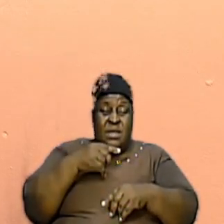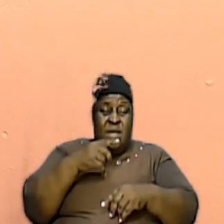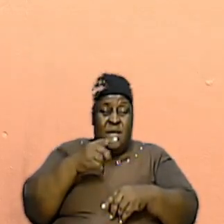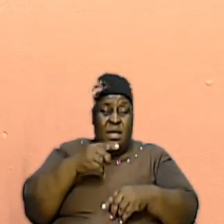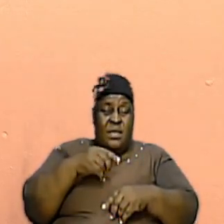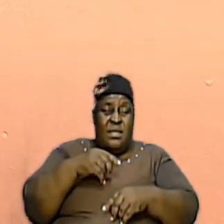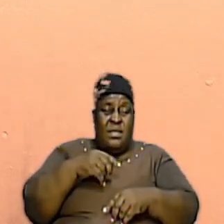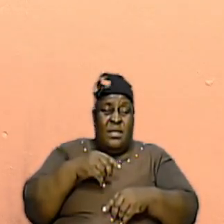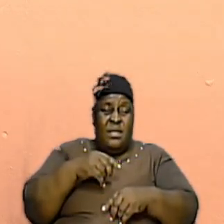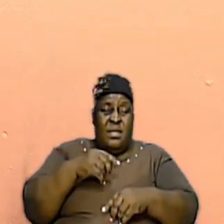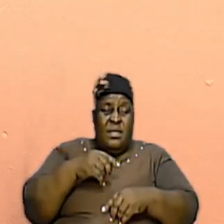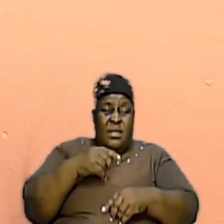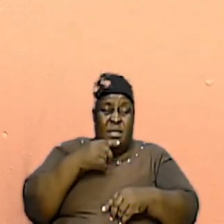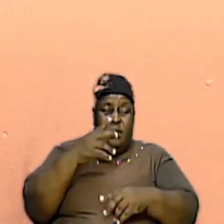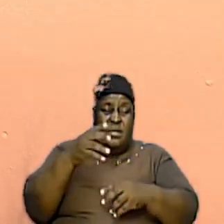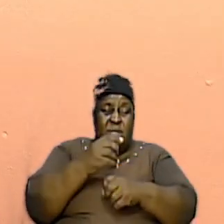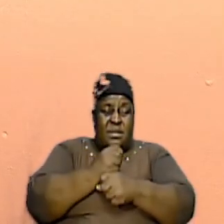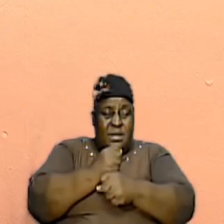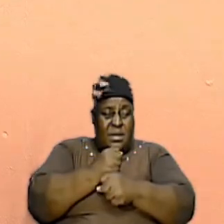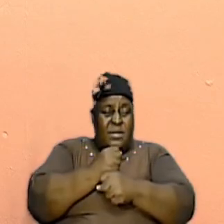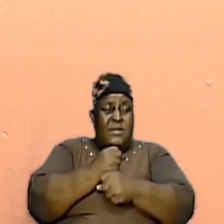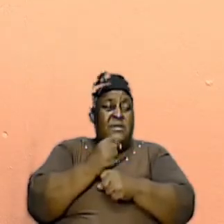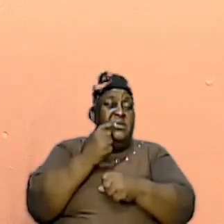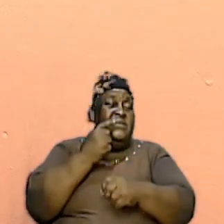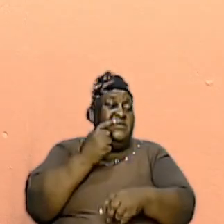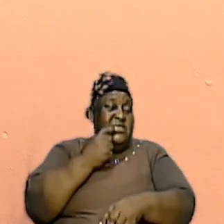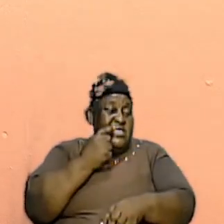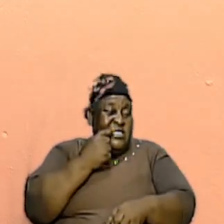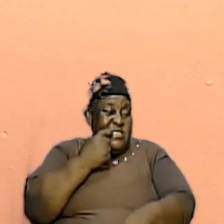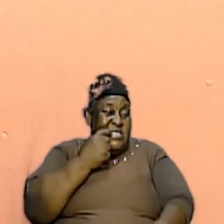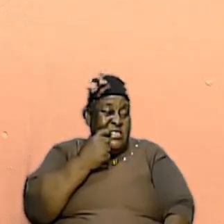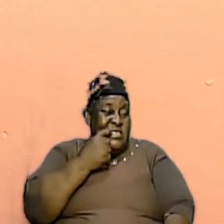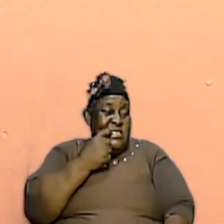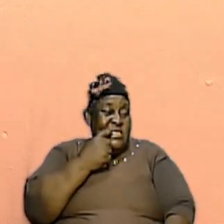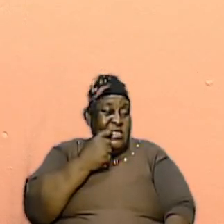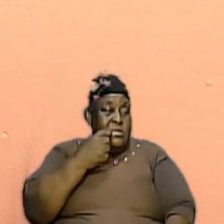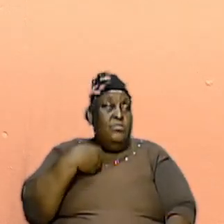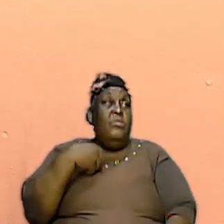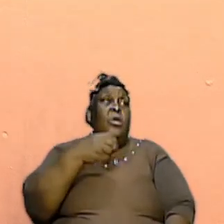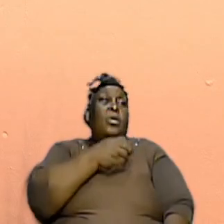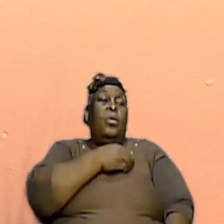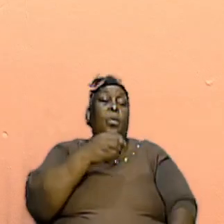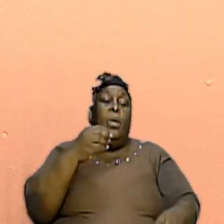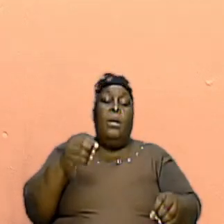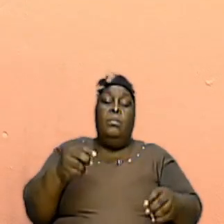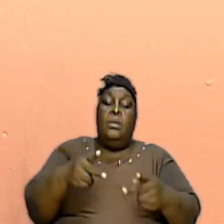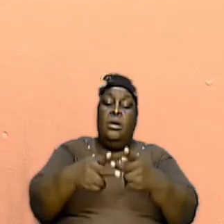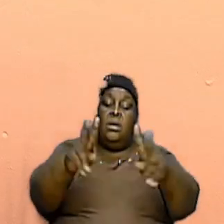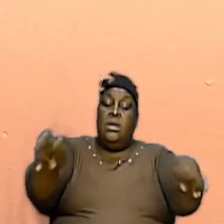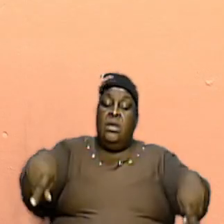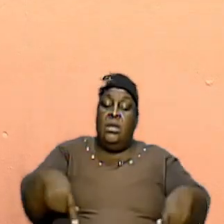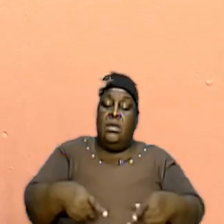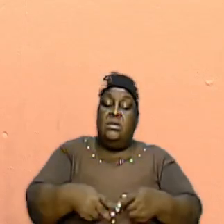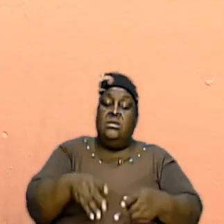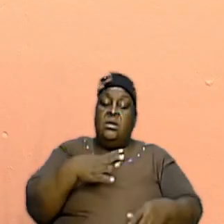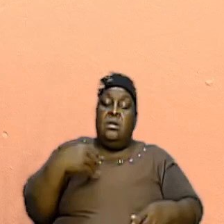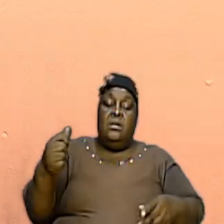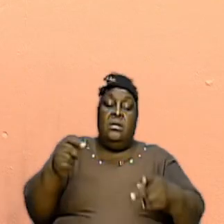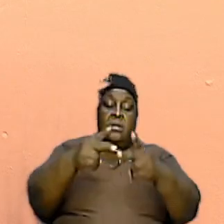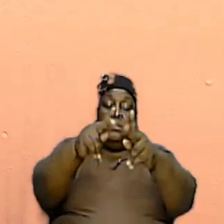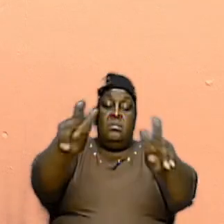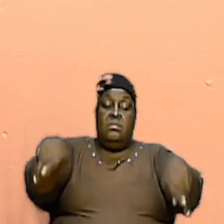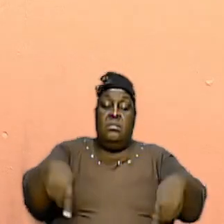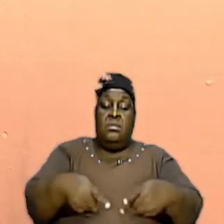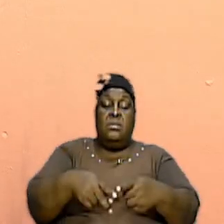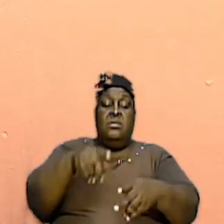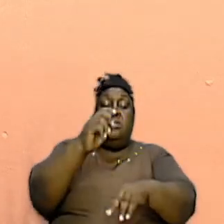have to take seriously our place and our position in the